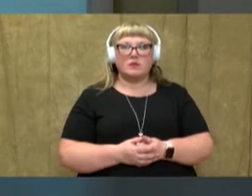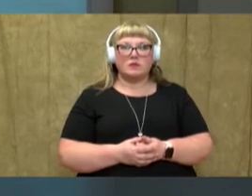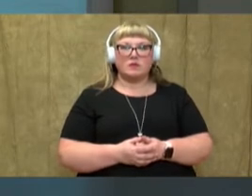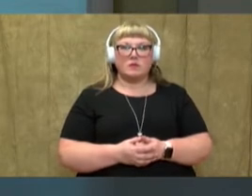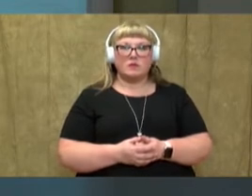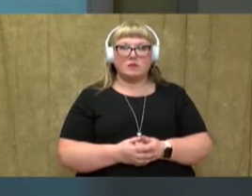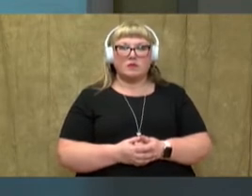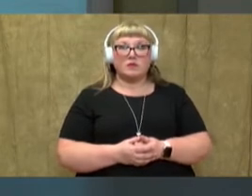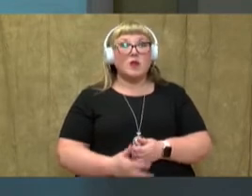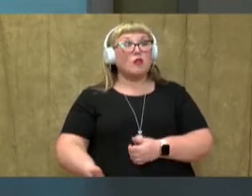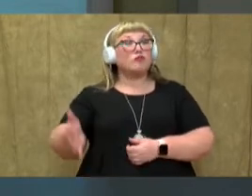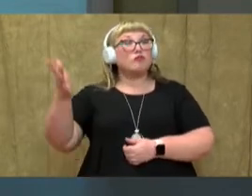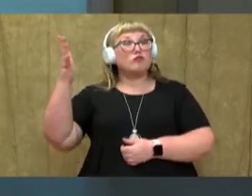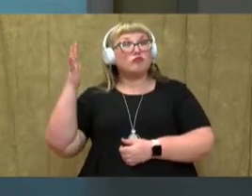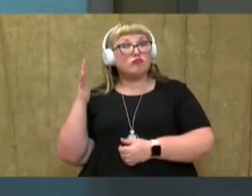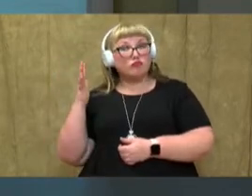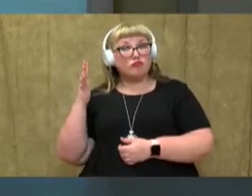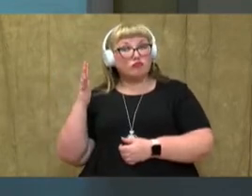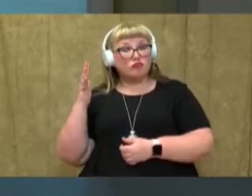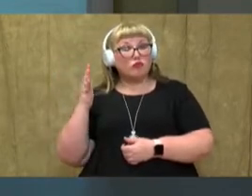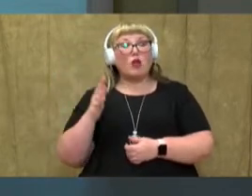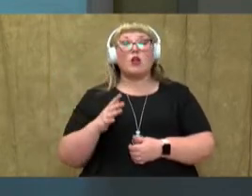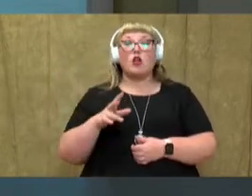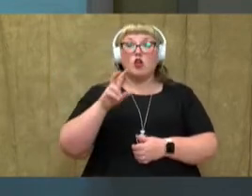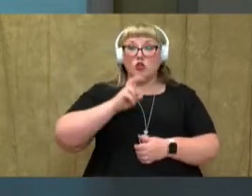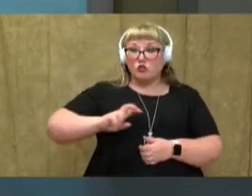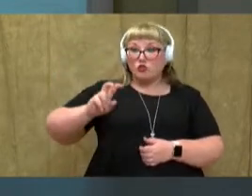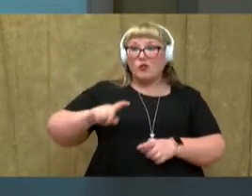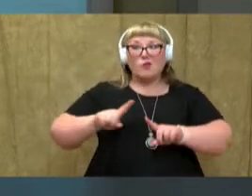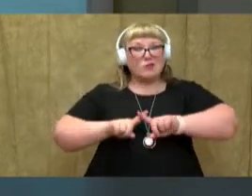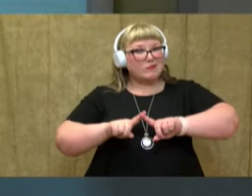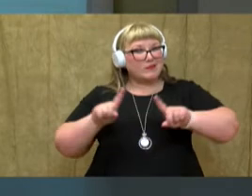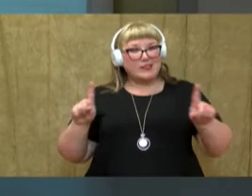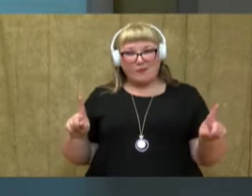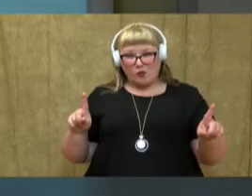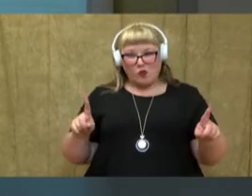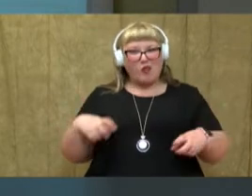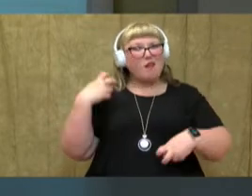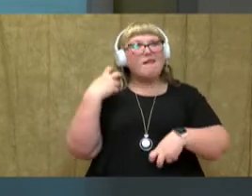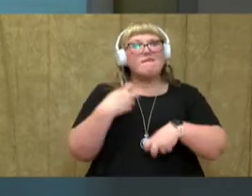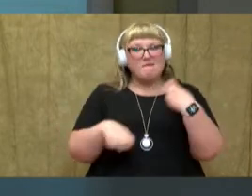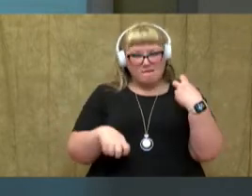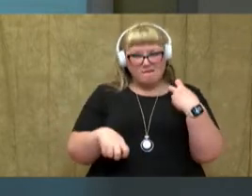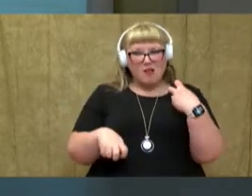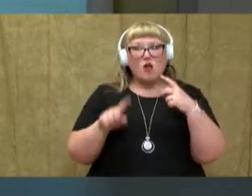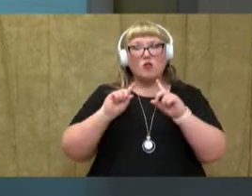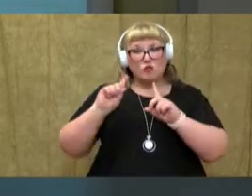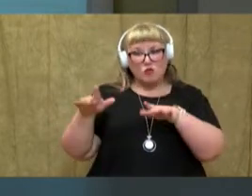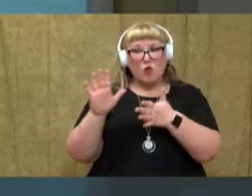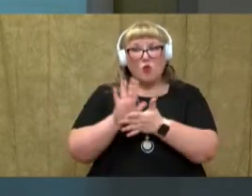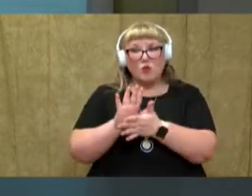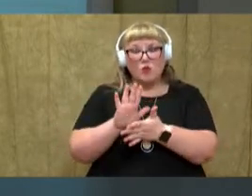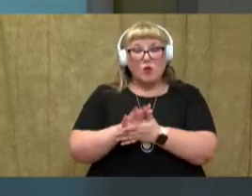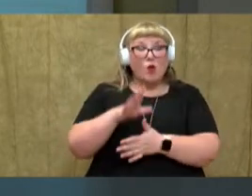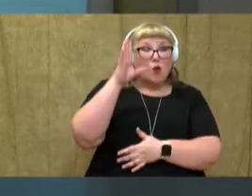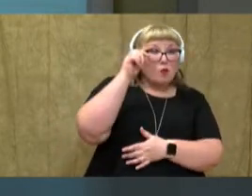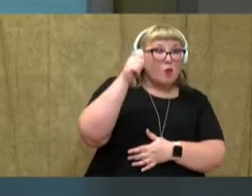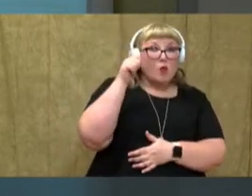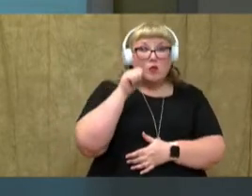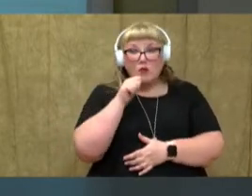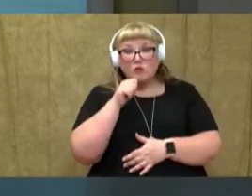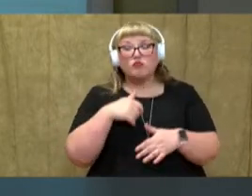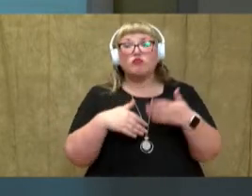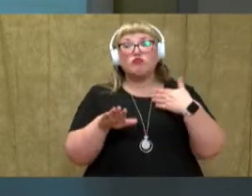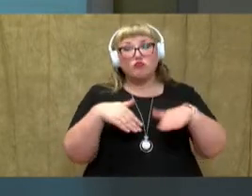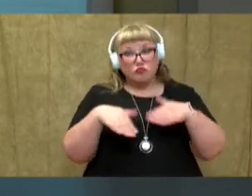All right. Long ago, travel was different. It was hard to get to school. Boys and girls